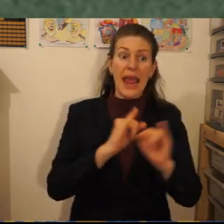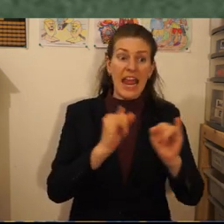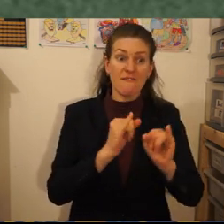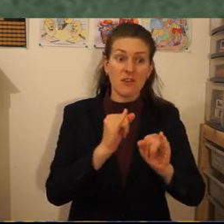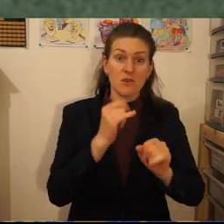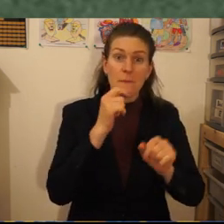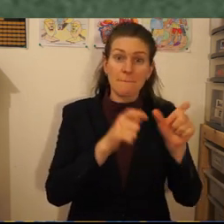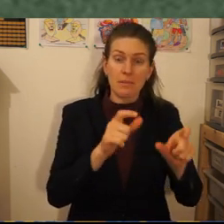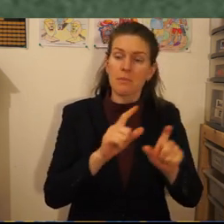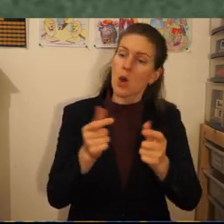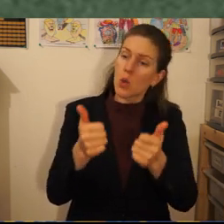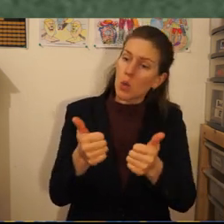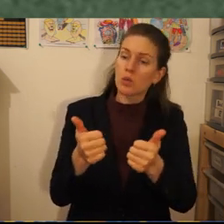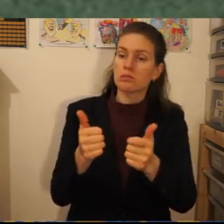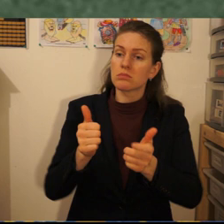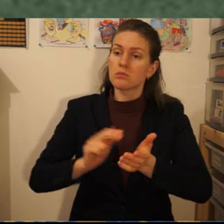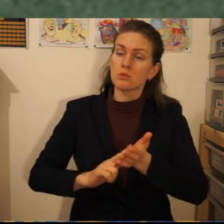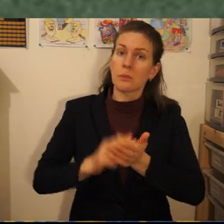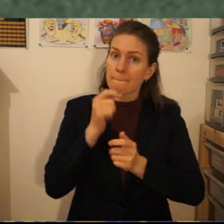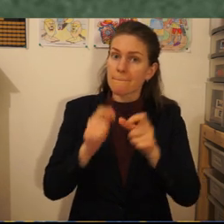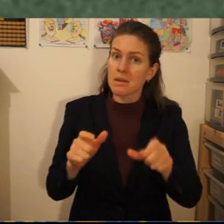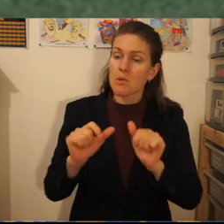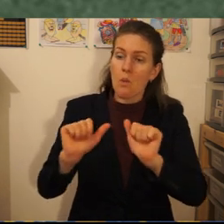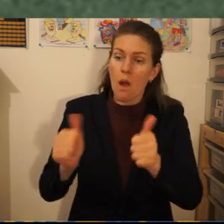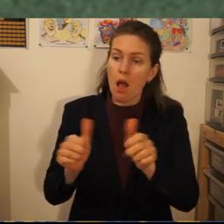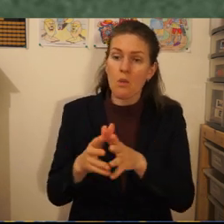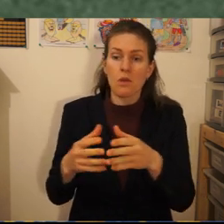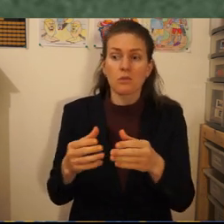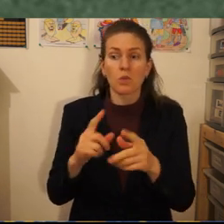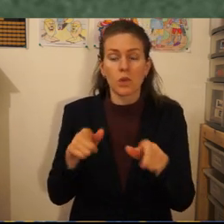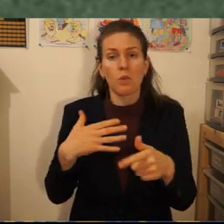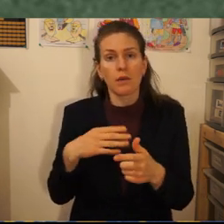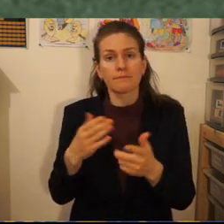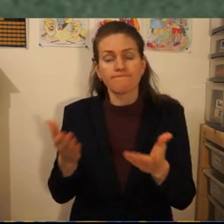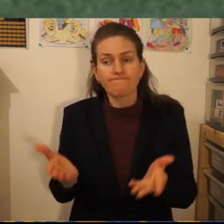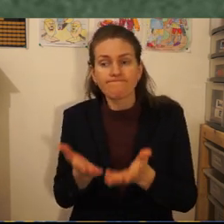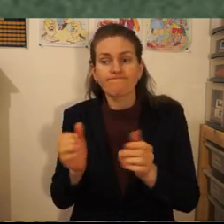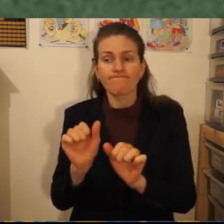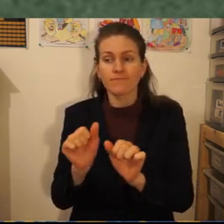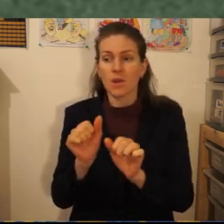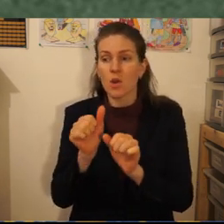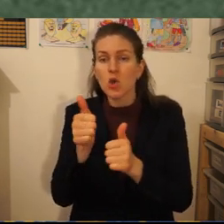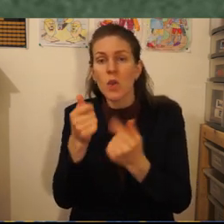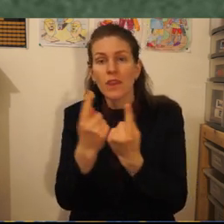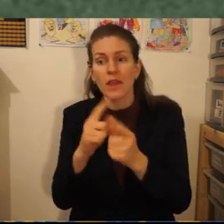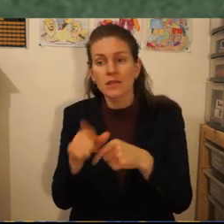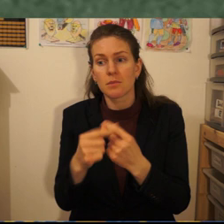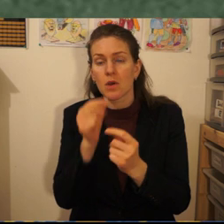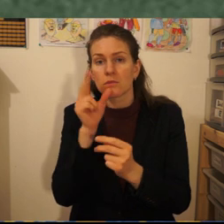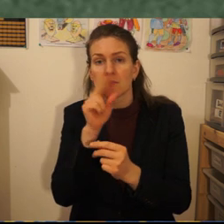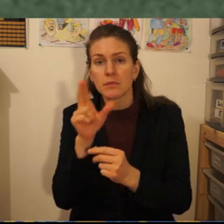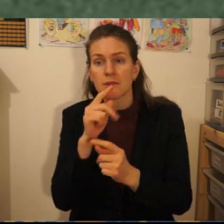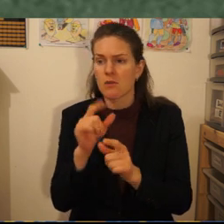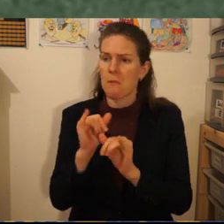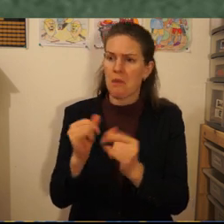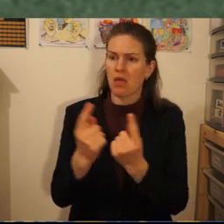people but those people who are doing well we don't want to say bad things about them or